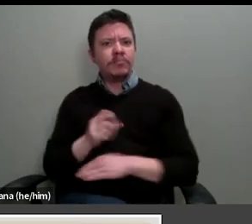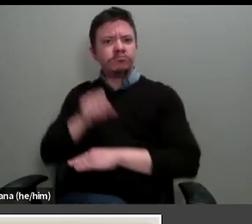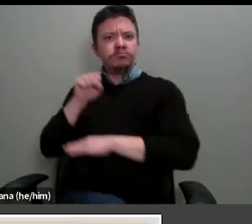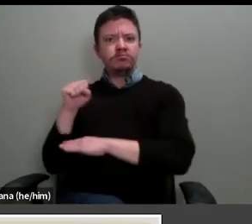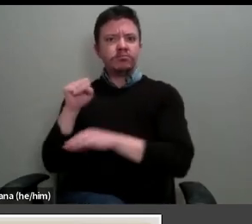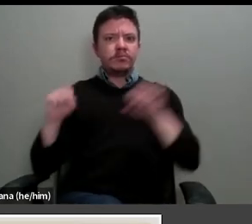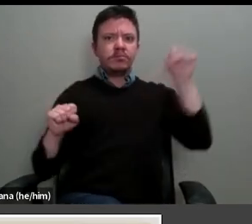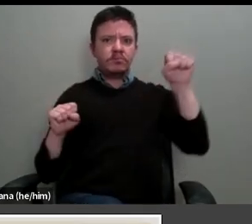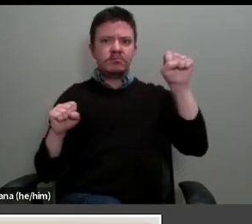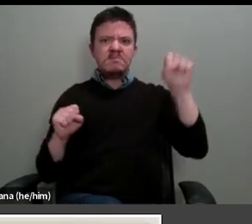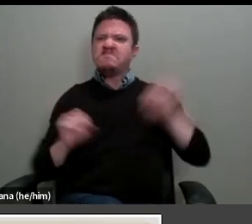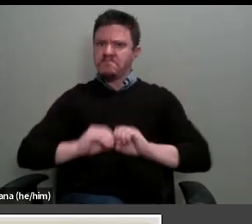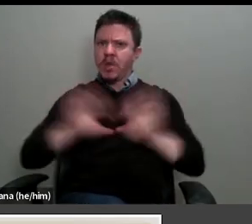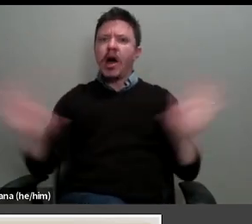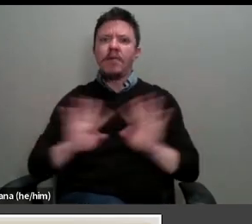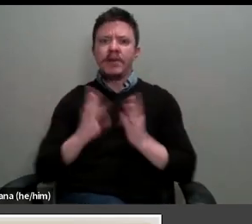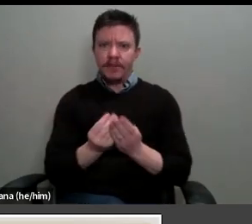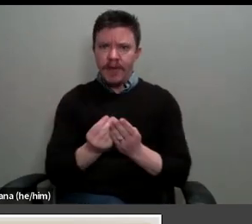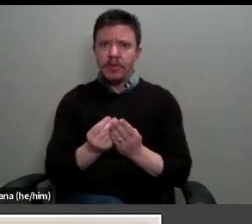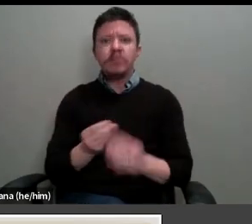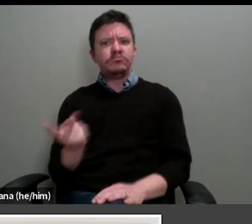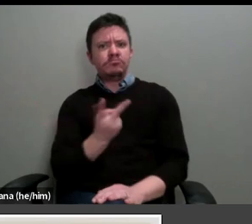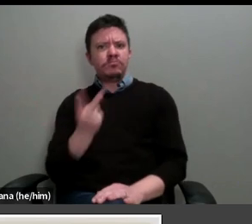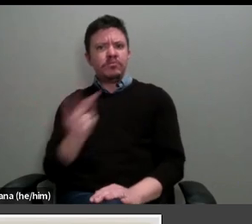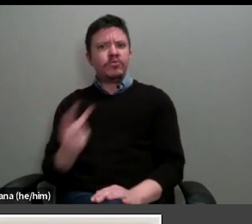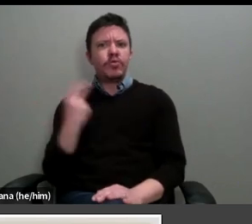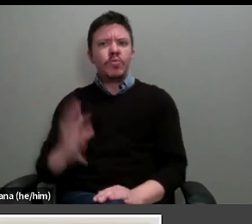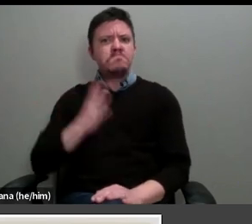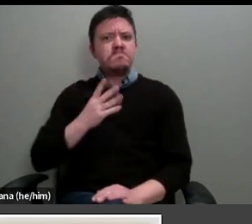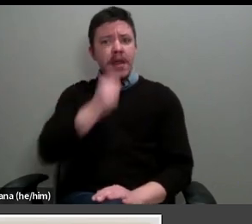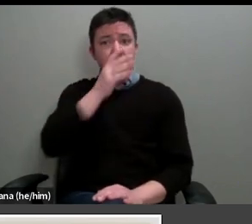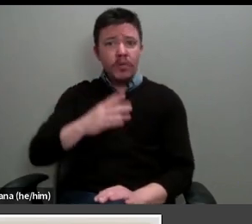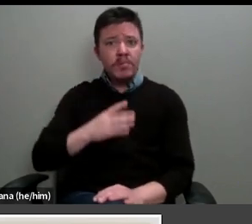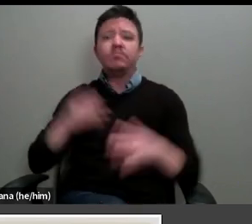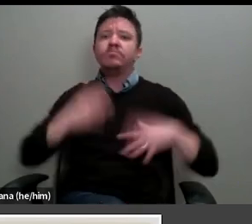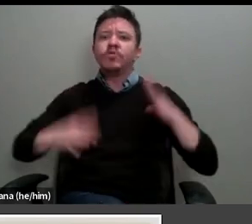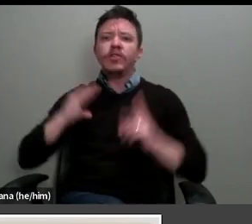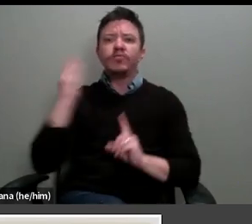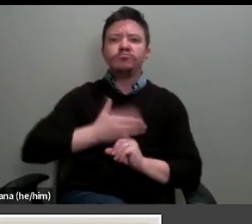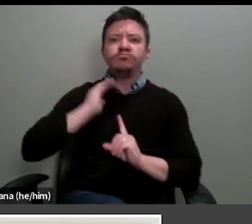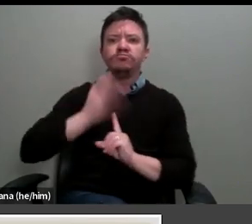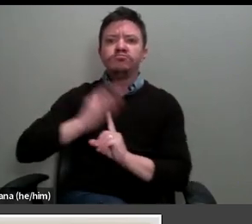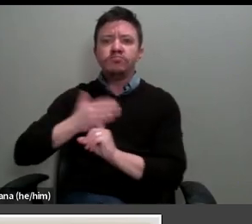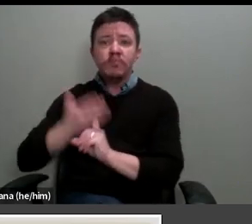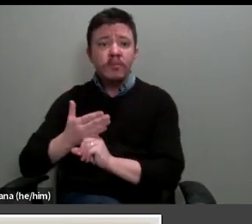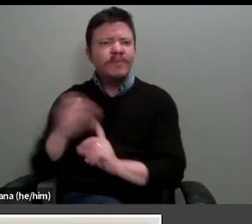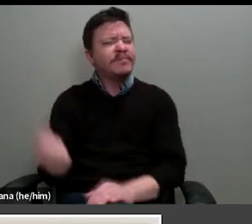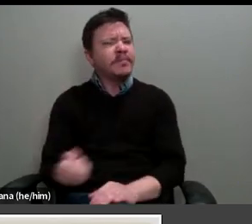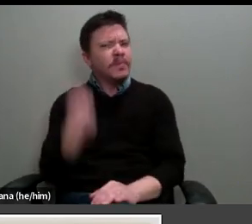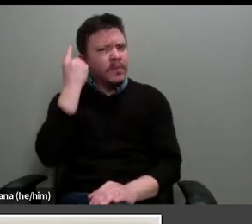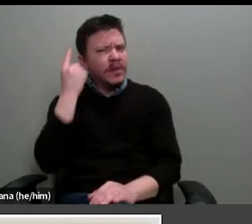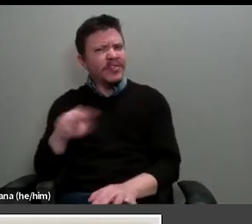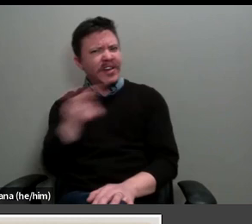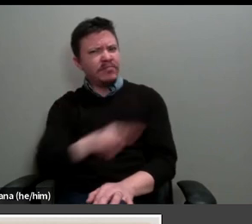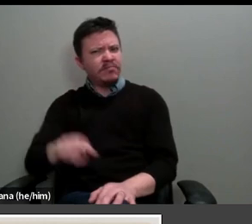to two elegant women, probably clients, as they are seen trying on dresses. But the nature of the space